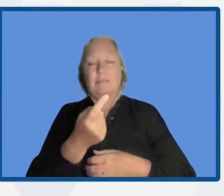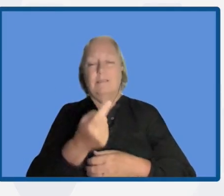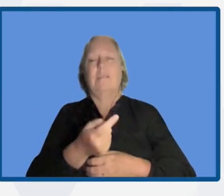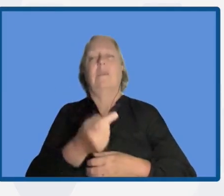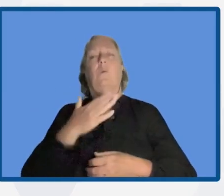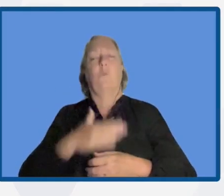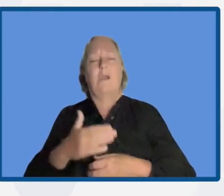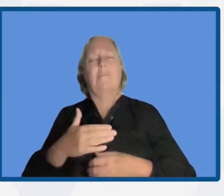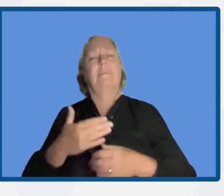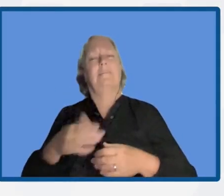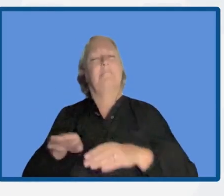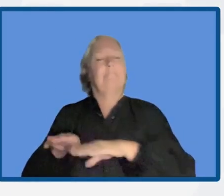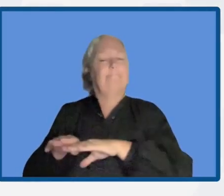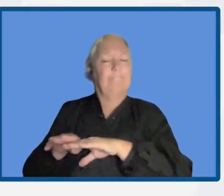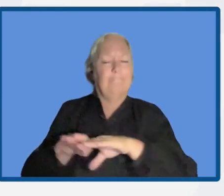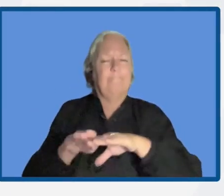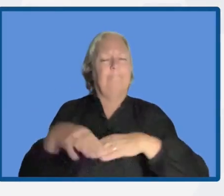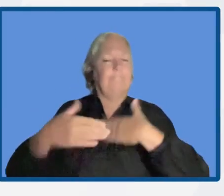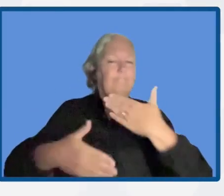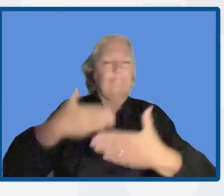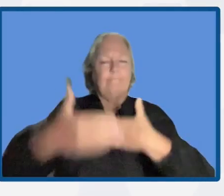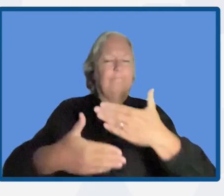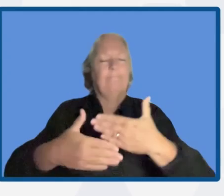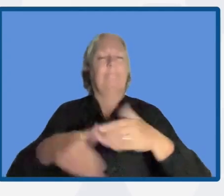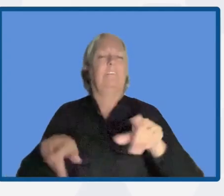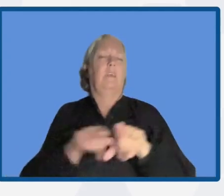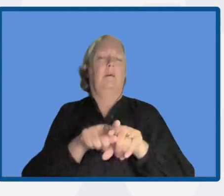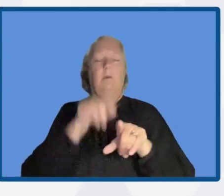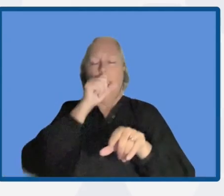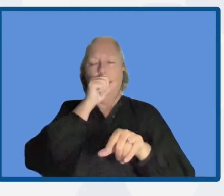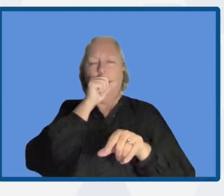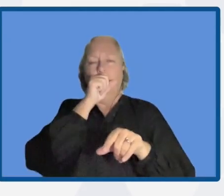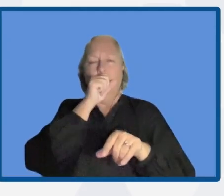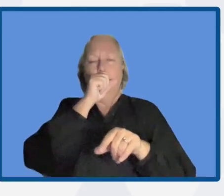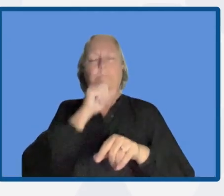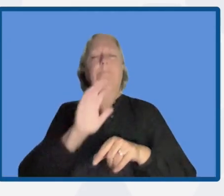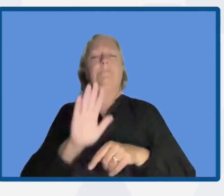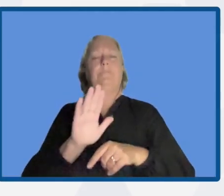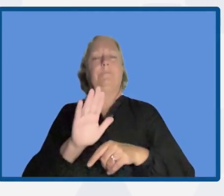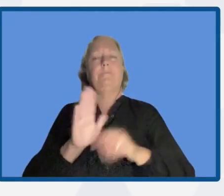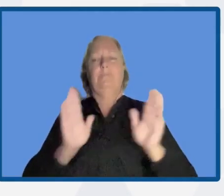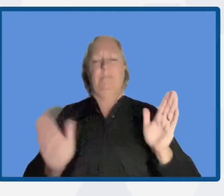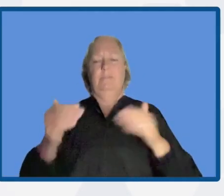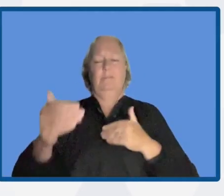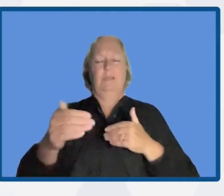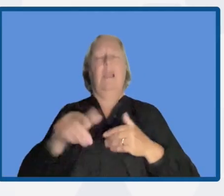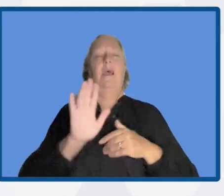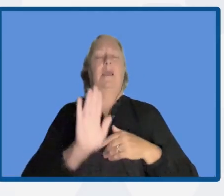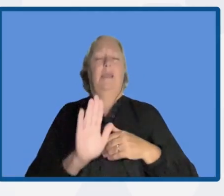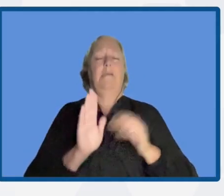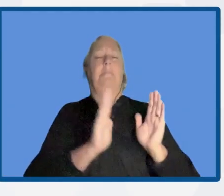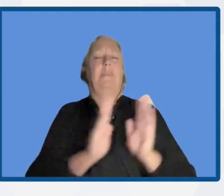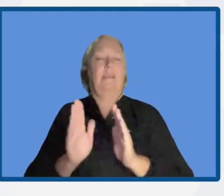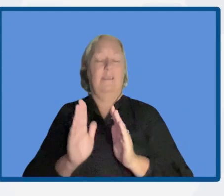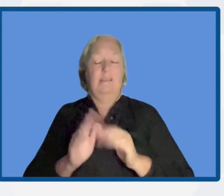comprehensive approach for territorial planning. Before I pass on to the